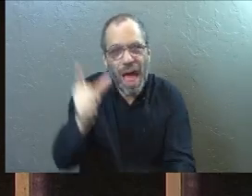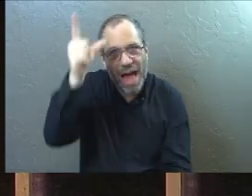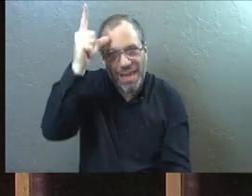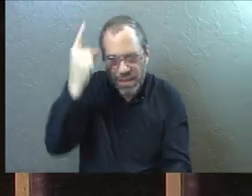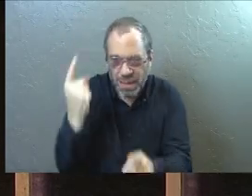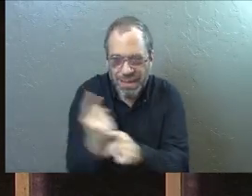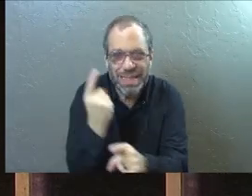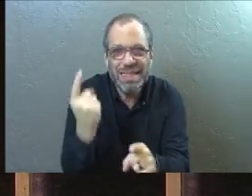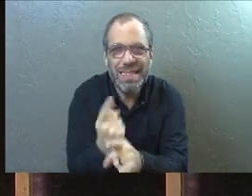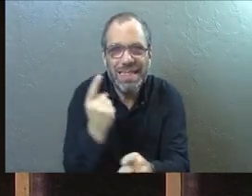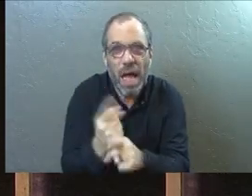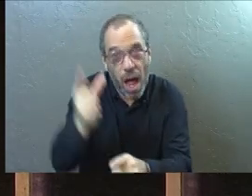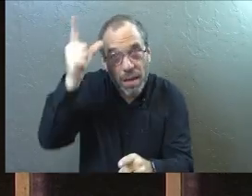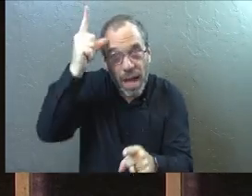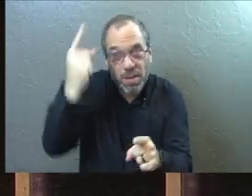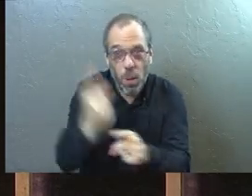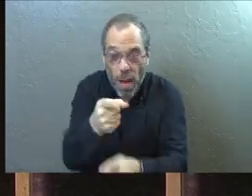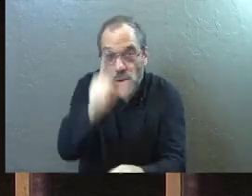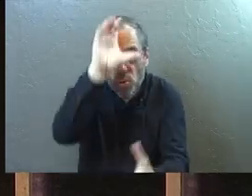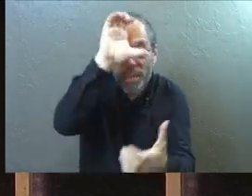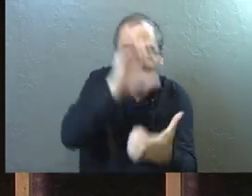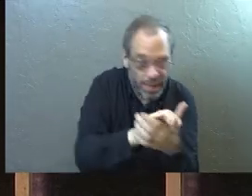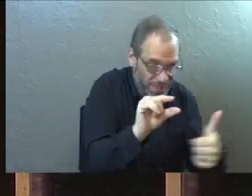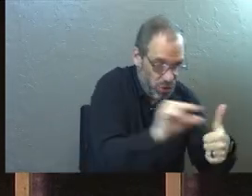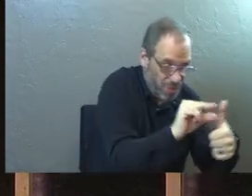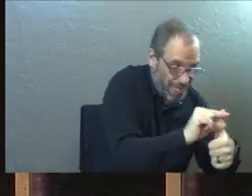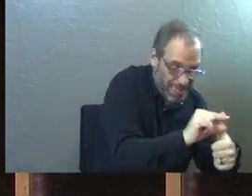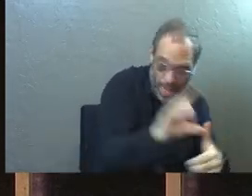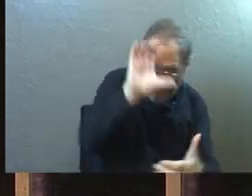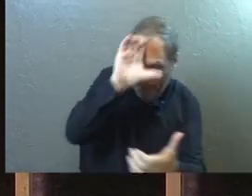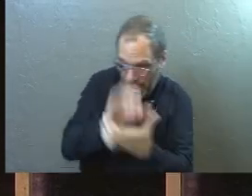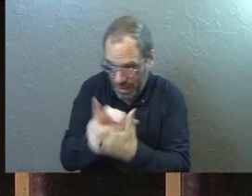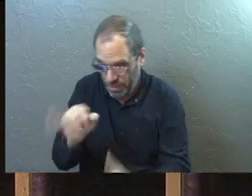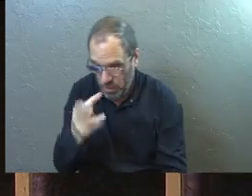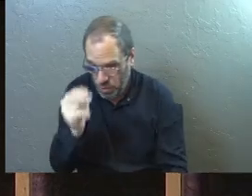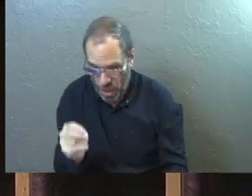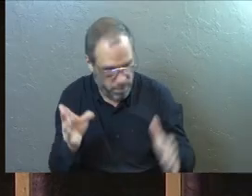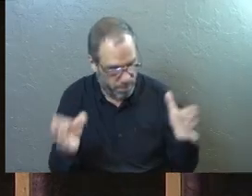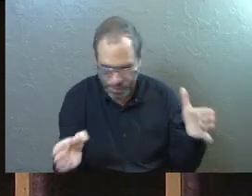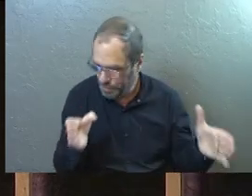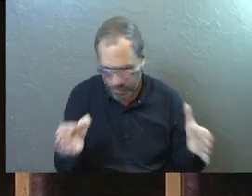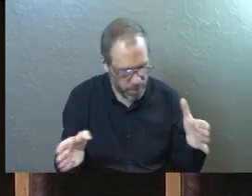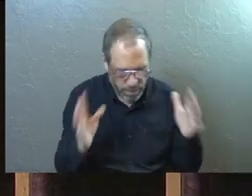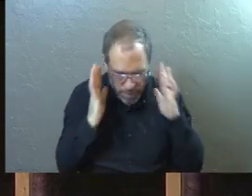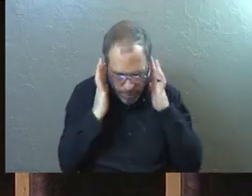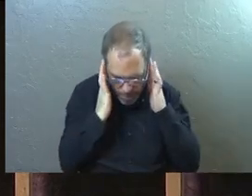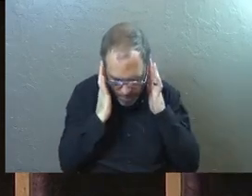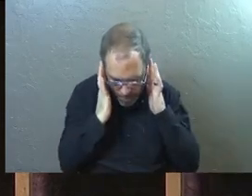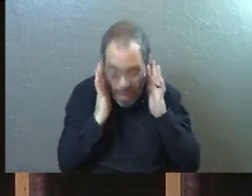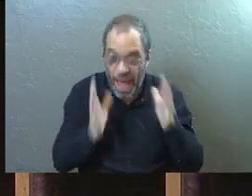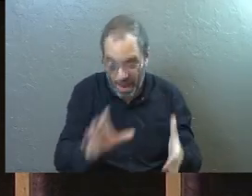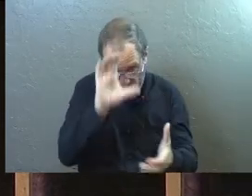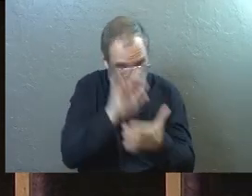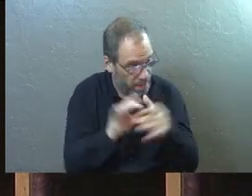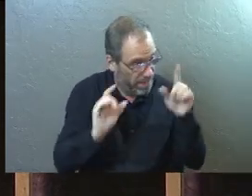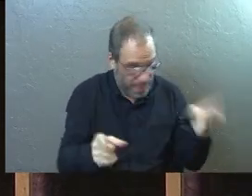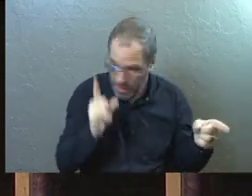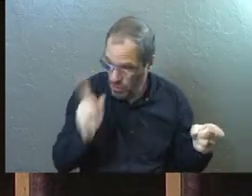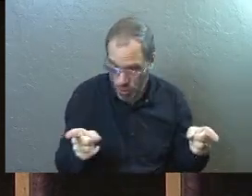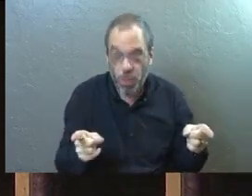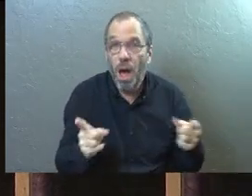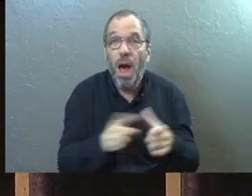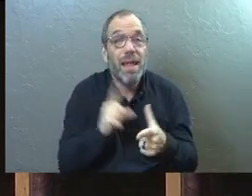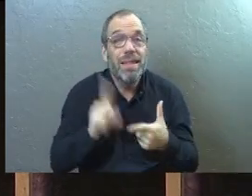logic consistency between what you believe in Genesis and what you believe in John. And if you can believe those two